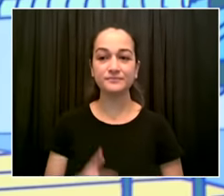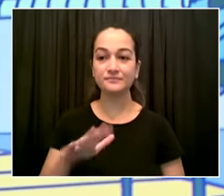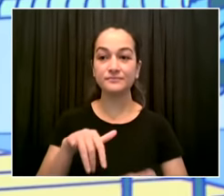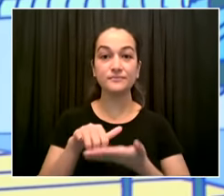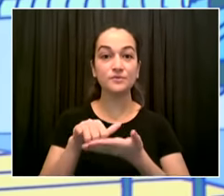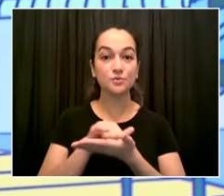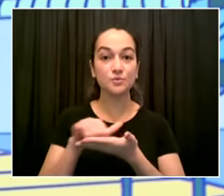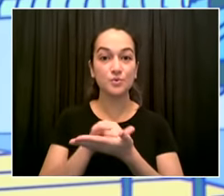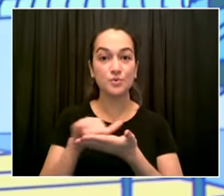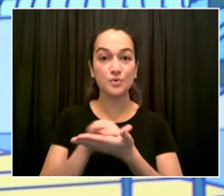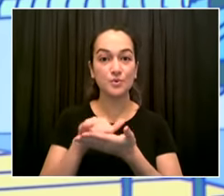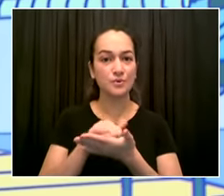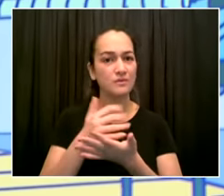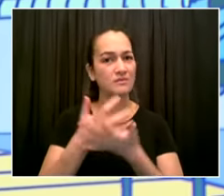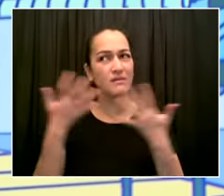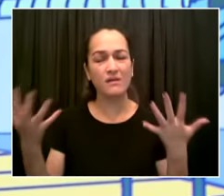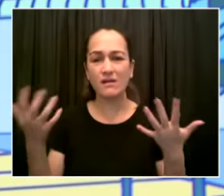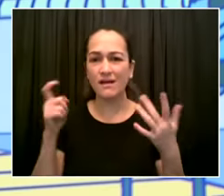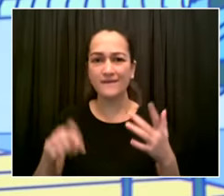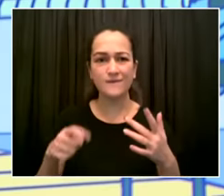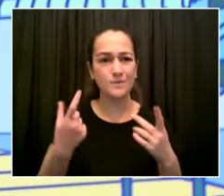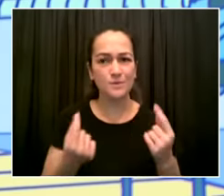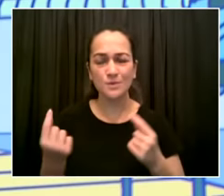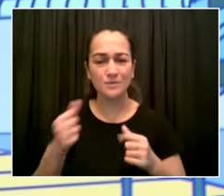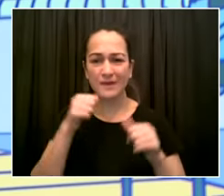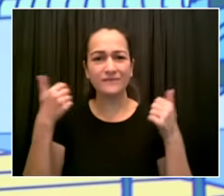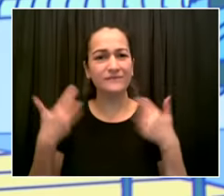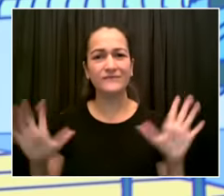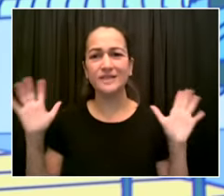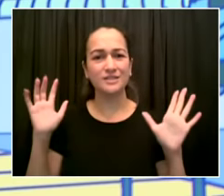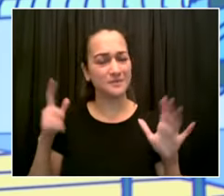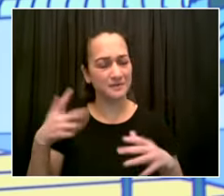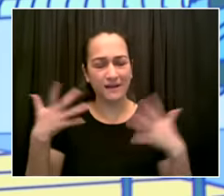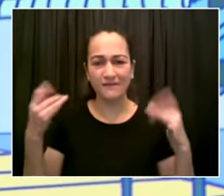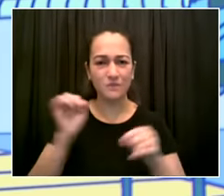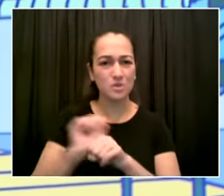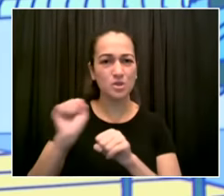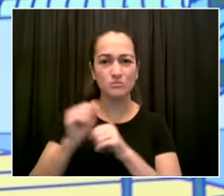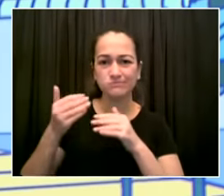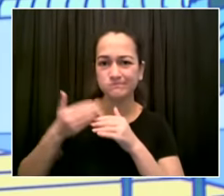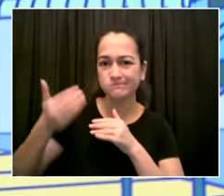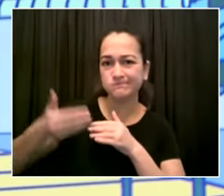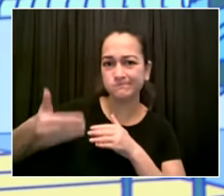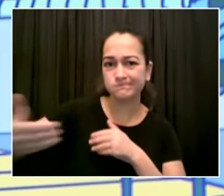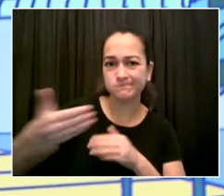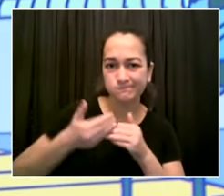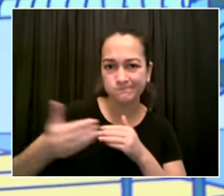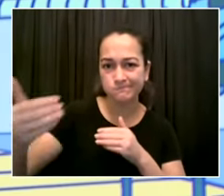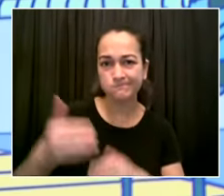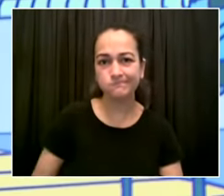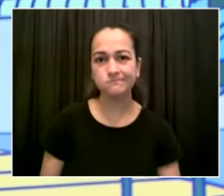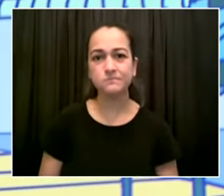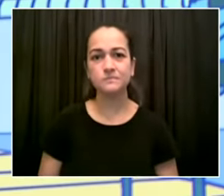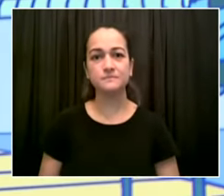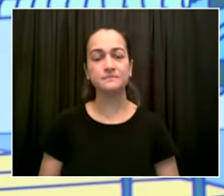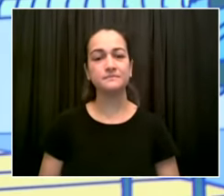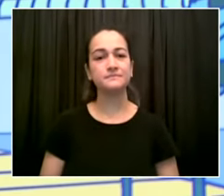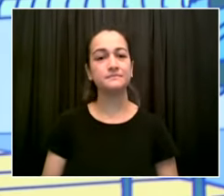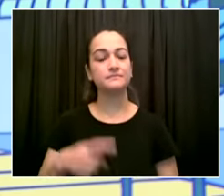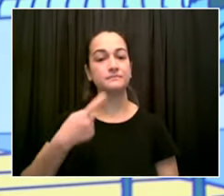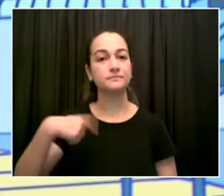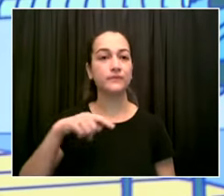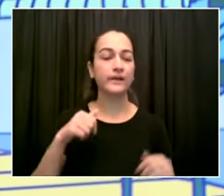to adversity we're no strangers to hard work this is why new york city is the greatest city in the world we work hard we stay at it and we have built a